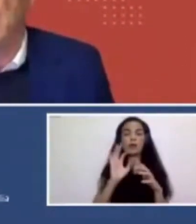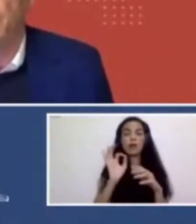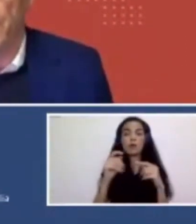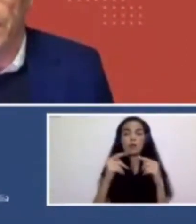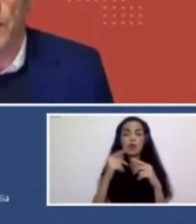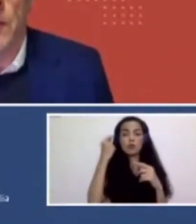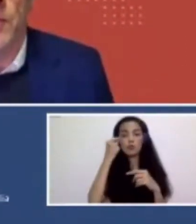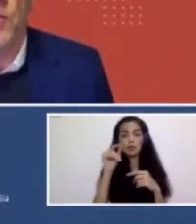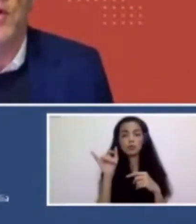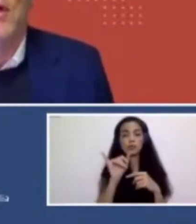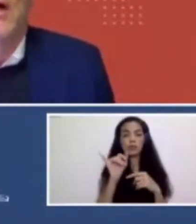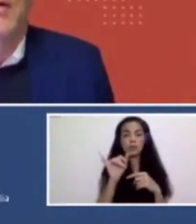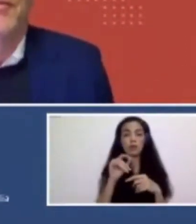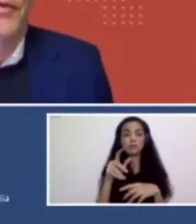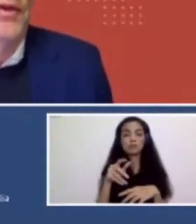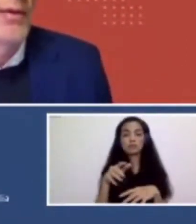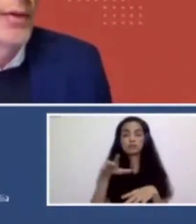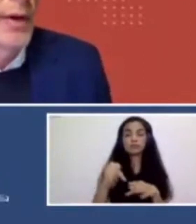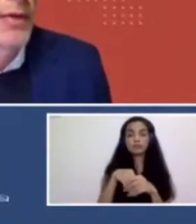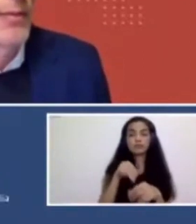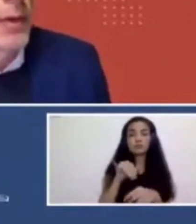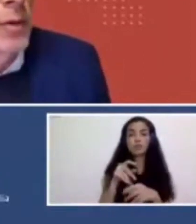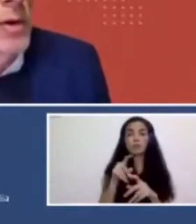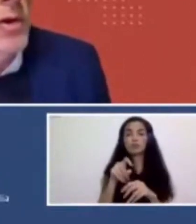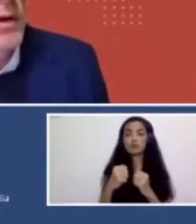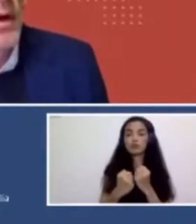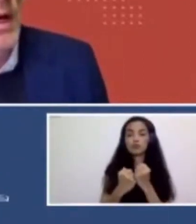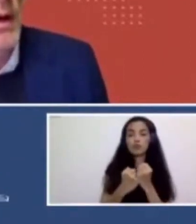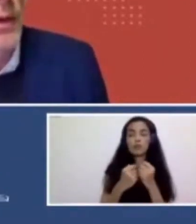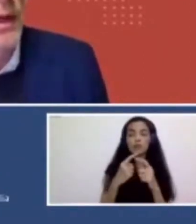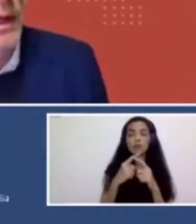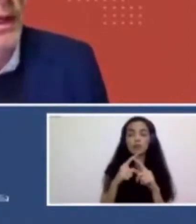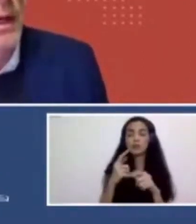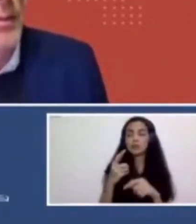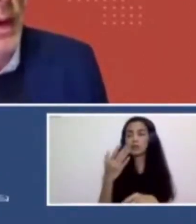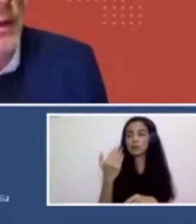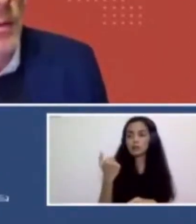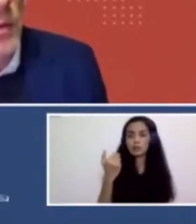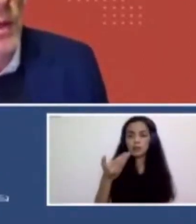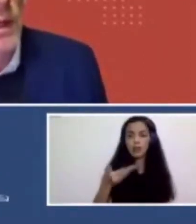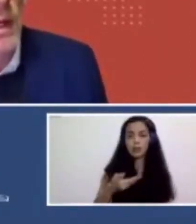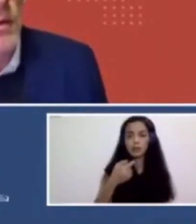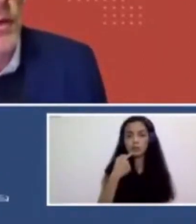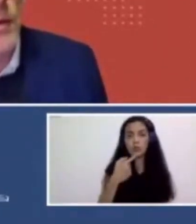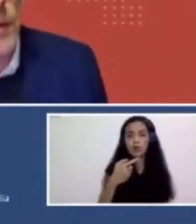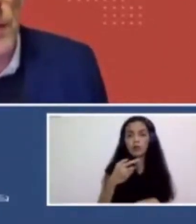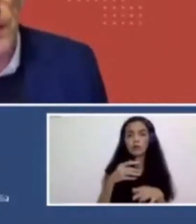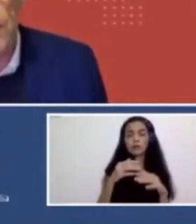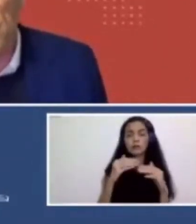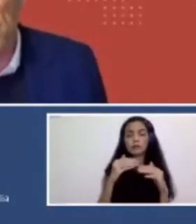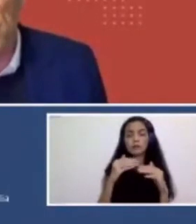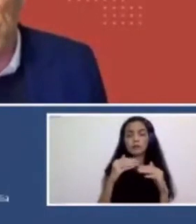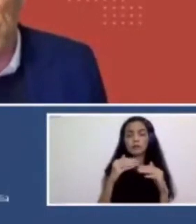um, um, and provide them with that support. Um, the, the, the, the, good question about the kind of balance between, I guess, the